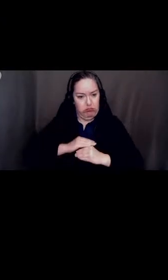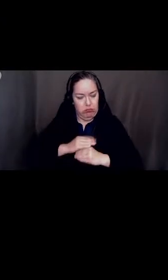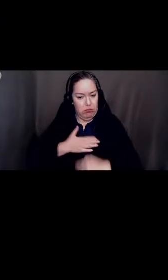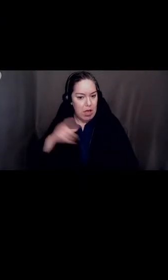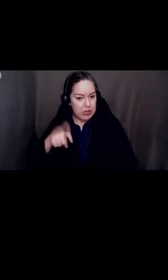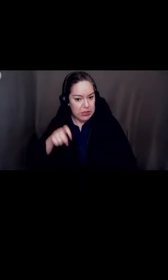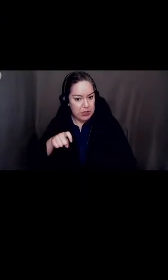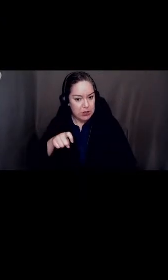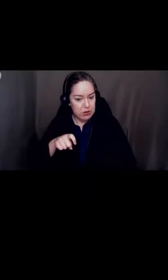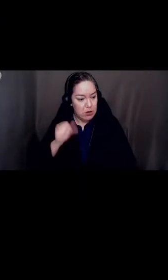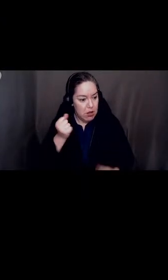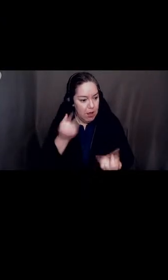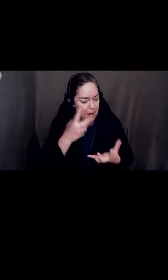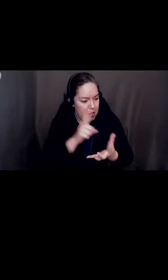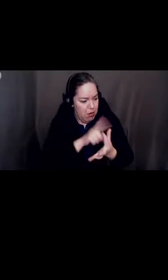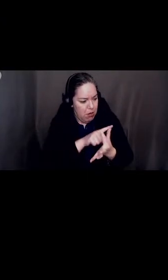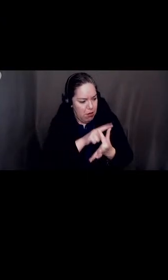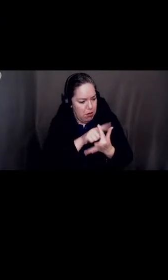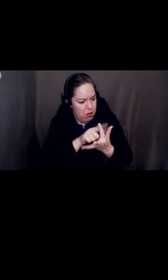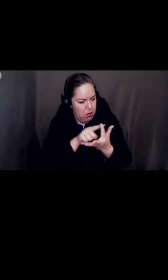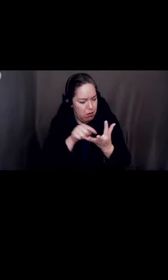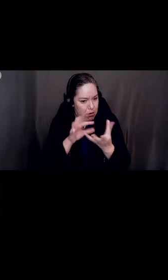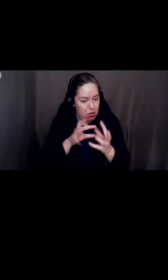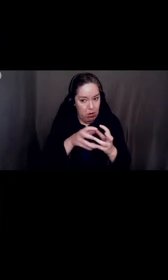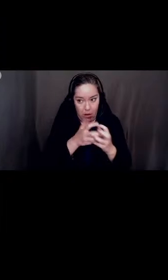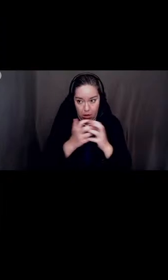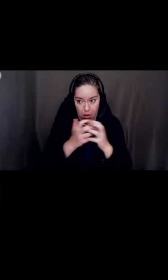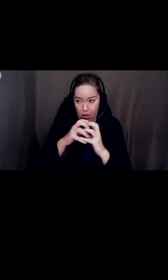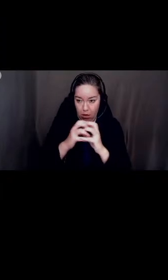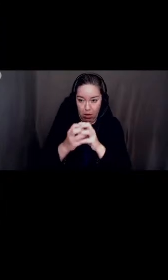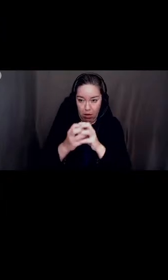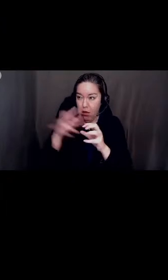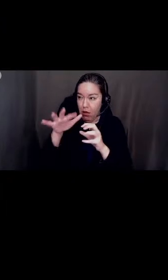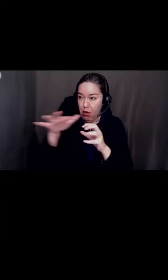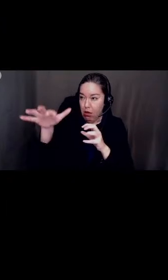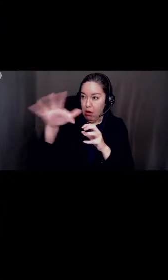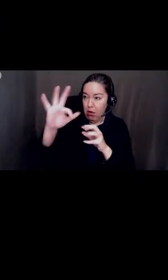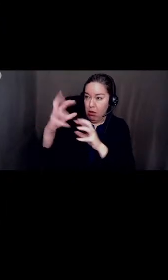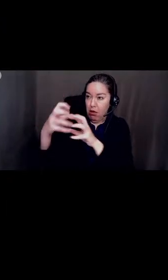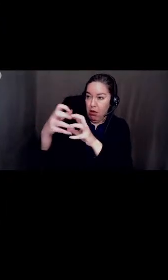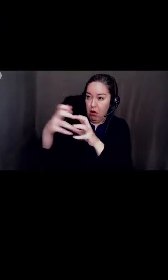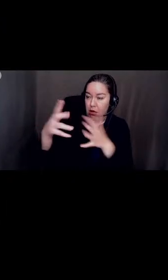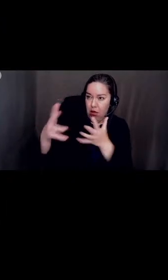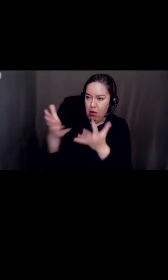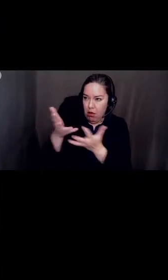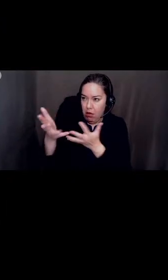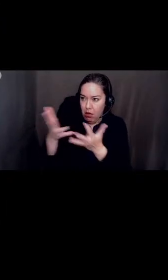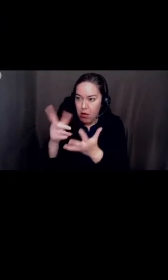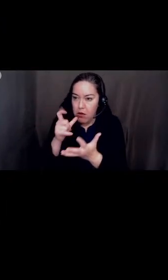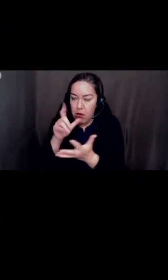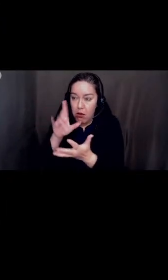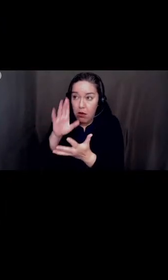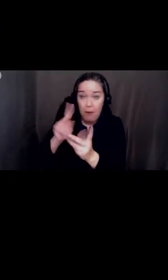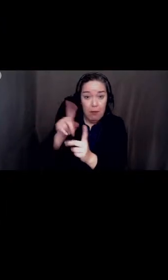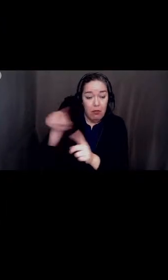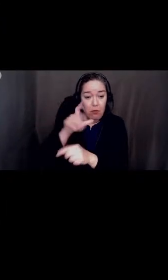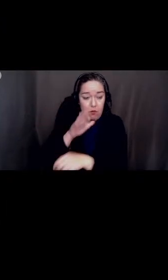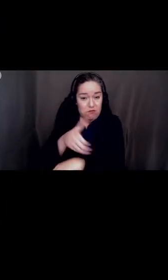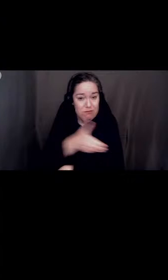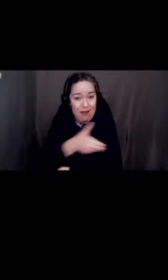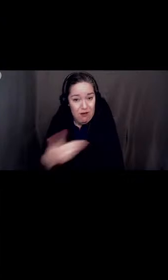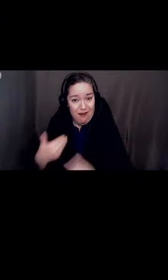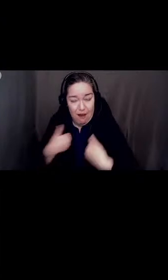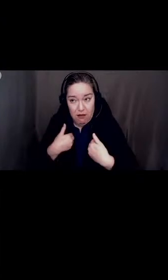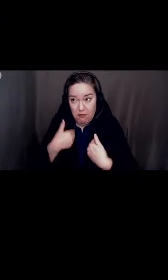power to make decisions can determine the amount of success I might experience. This is an